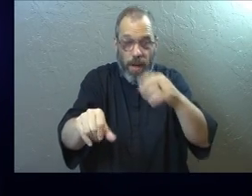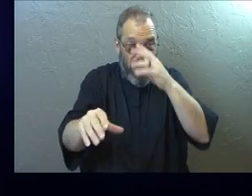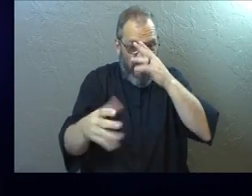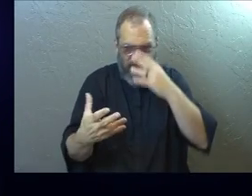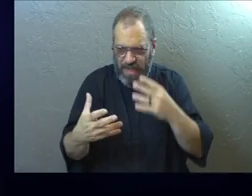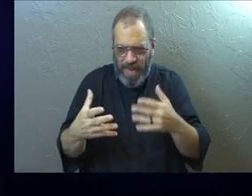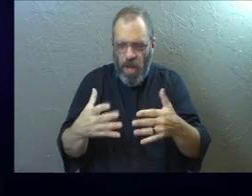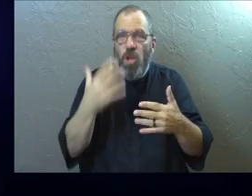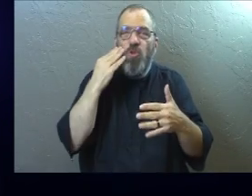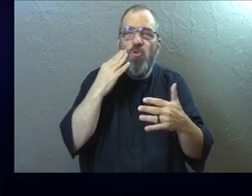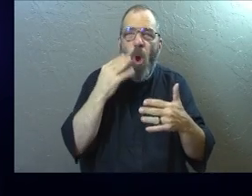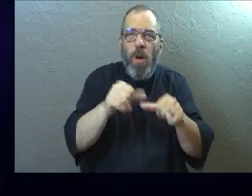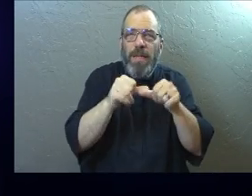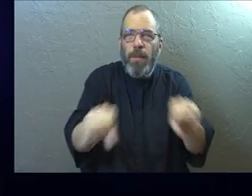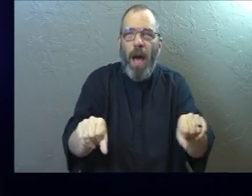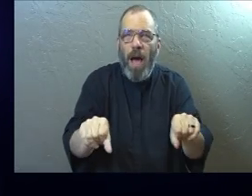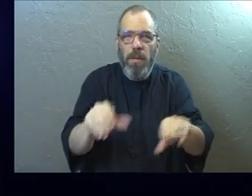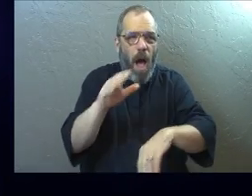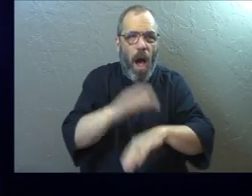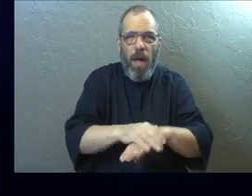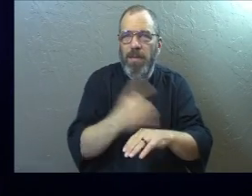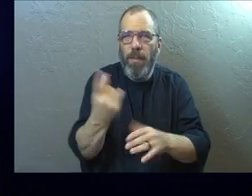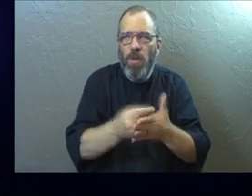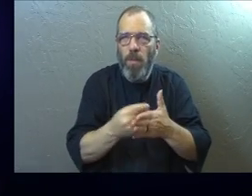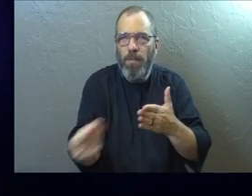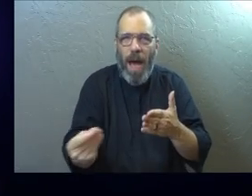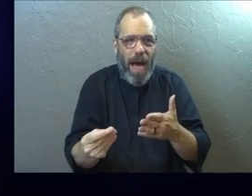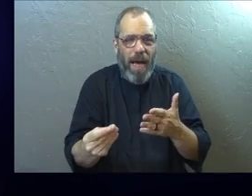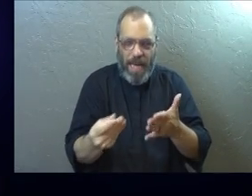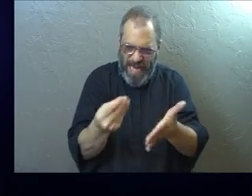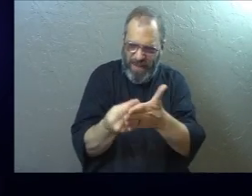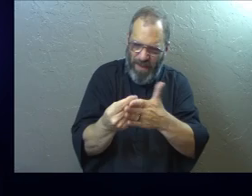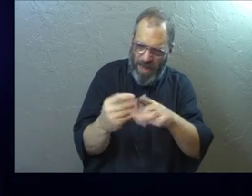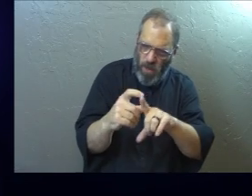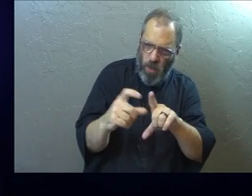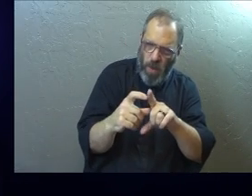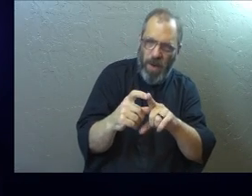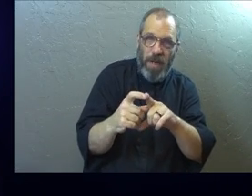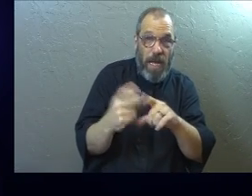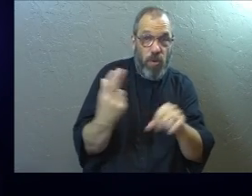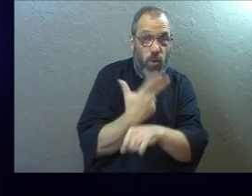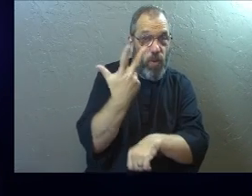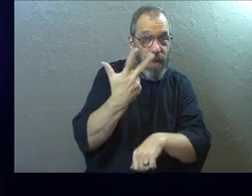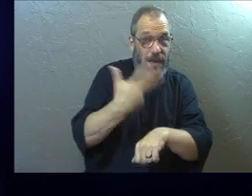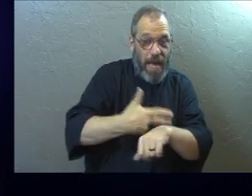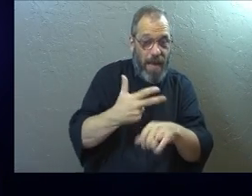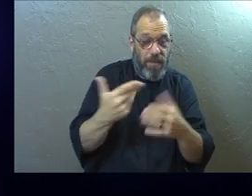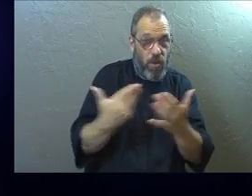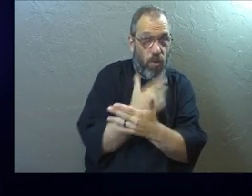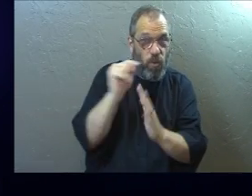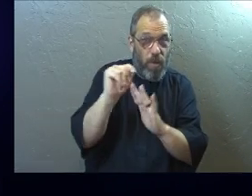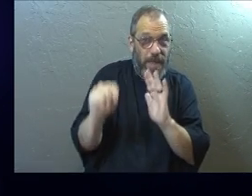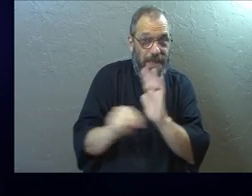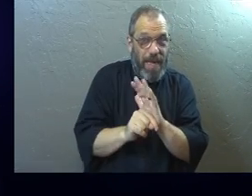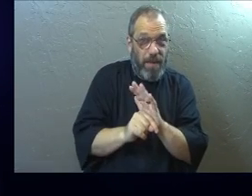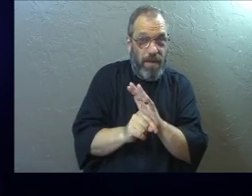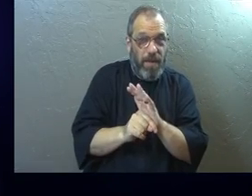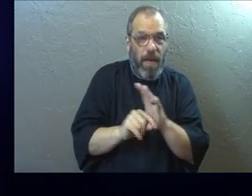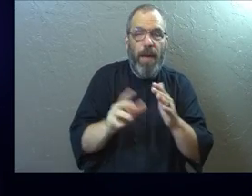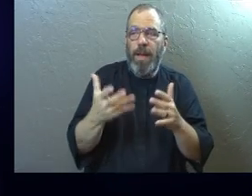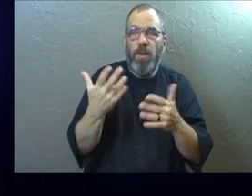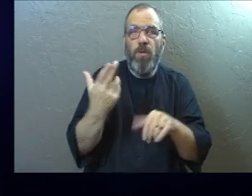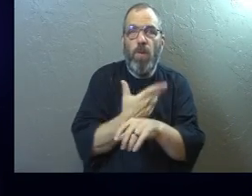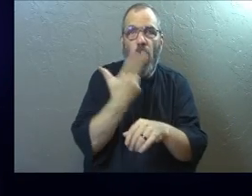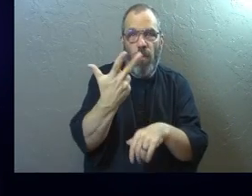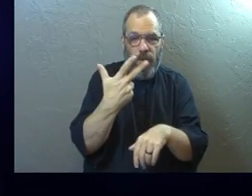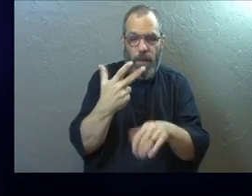security deposit that you make on a thing. It's a financial term. It's only used three times in the whole New Testament. It's used all